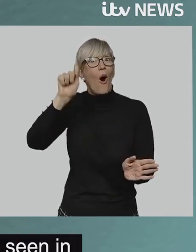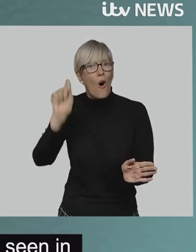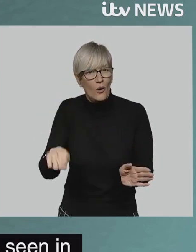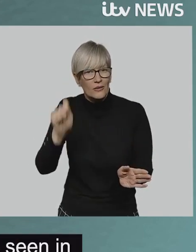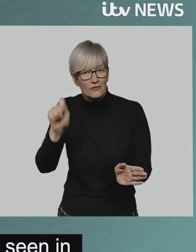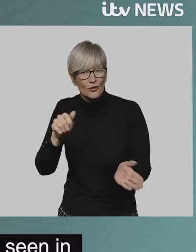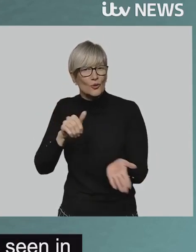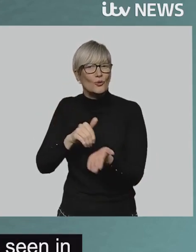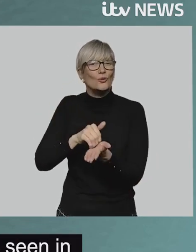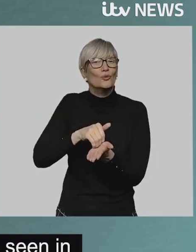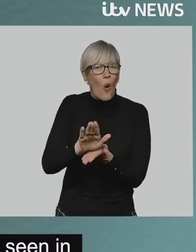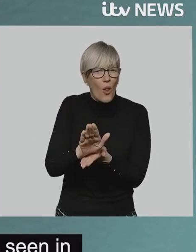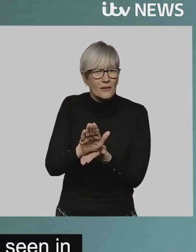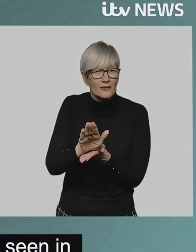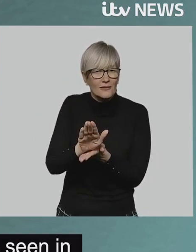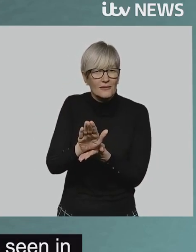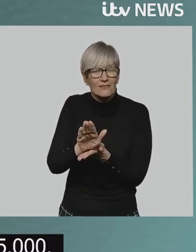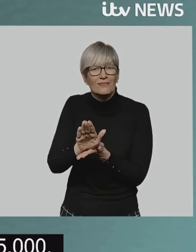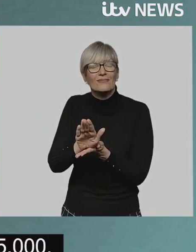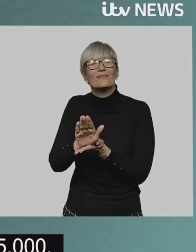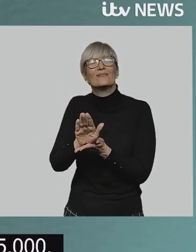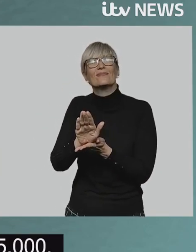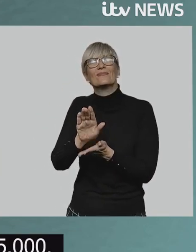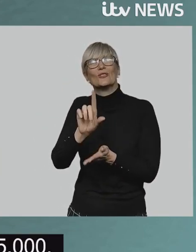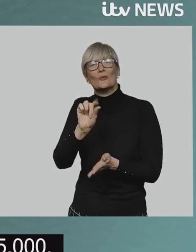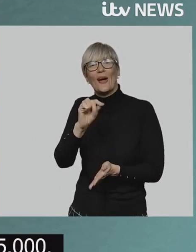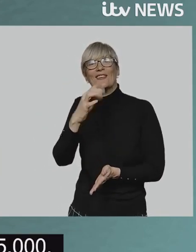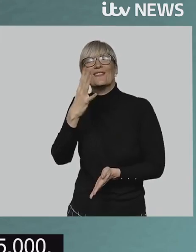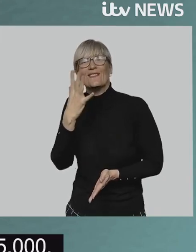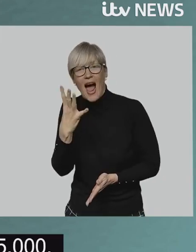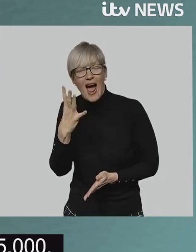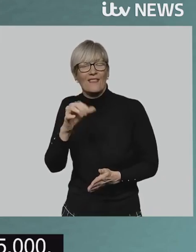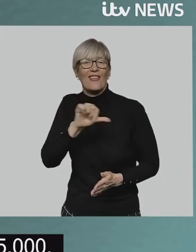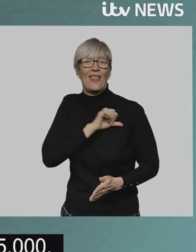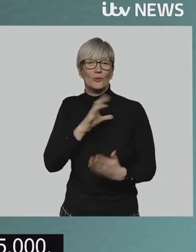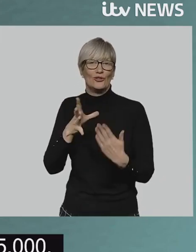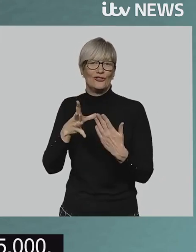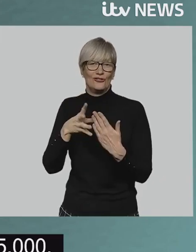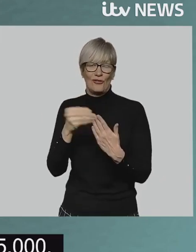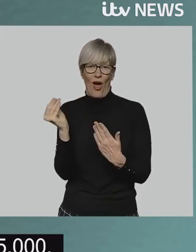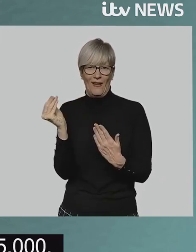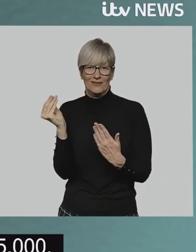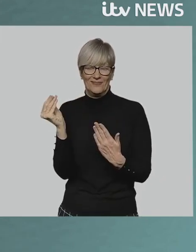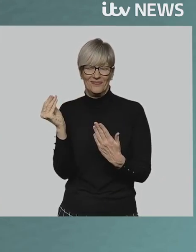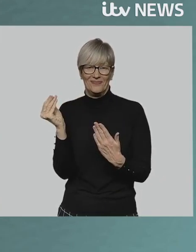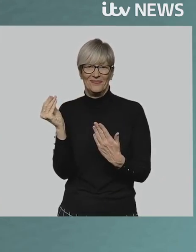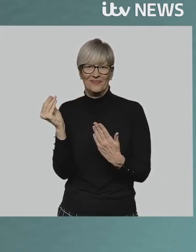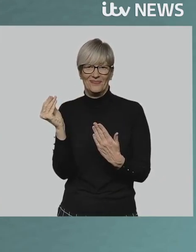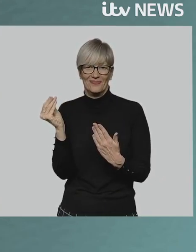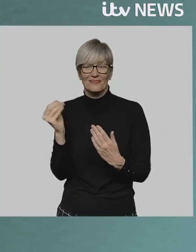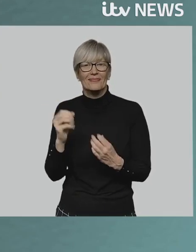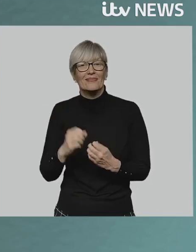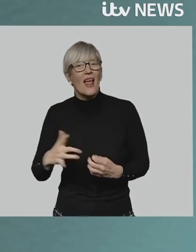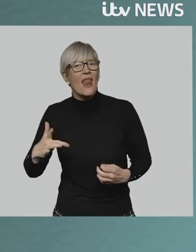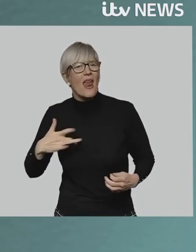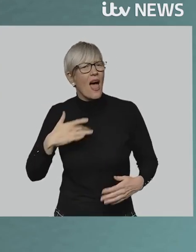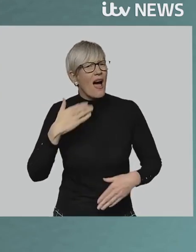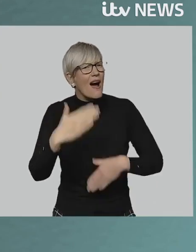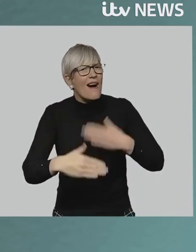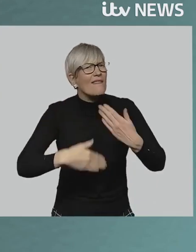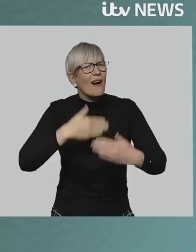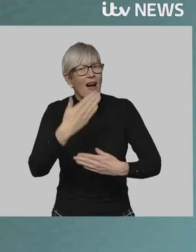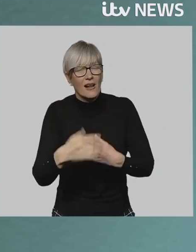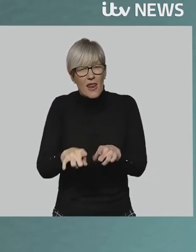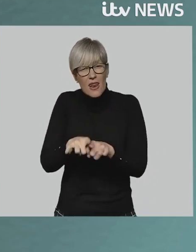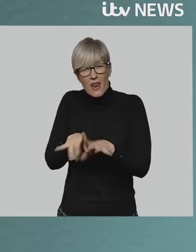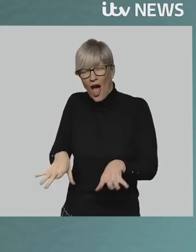as seen in the Tom Hanks movie, Forrest Gump, has been bought for $25,000. Life was like